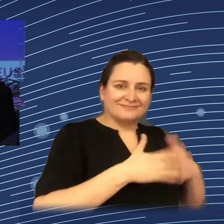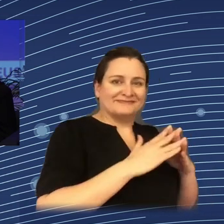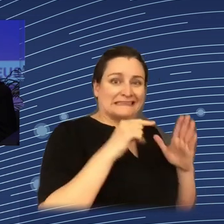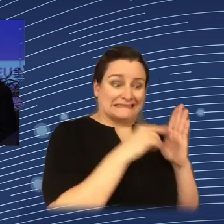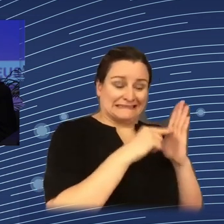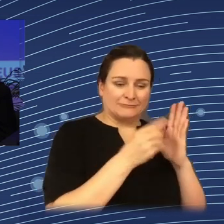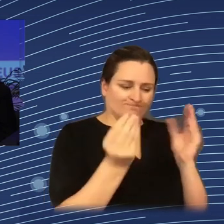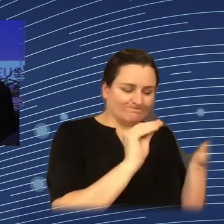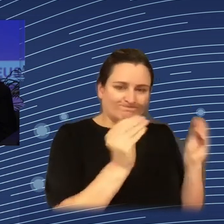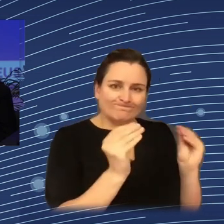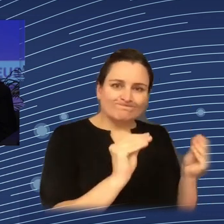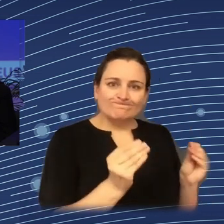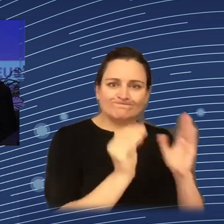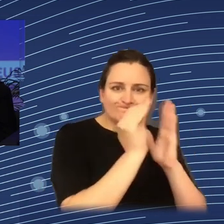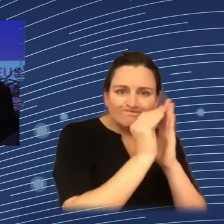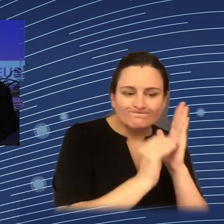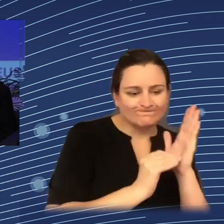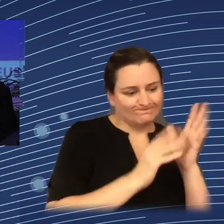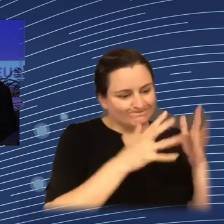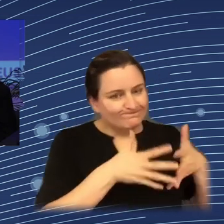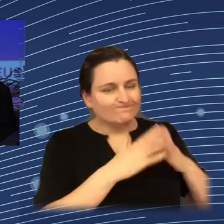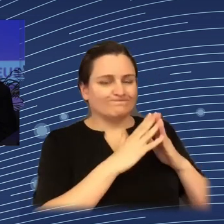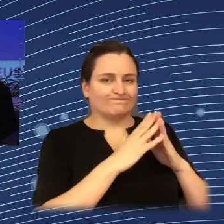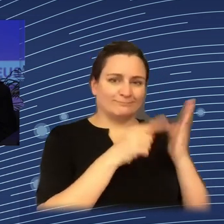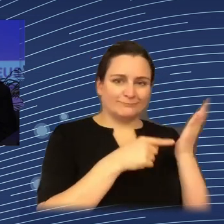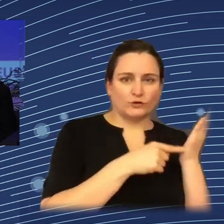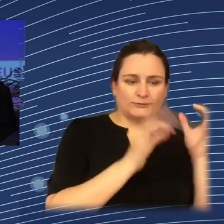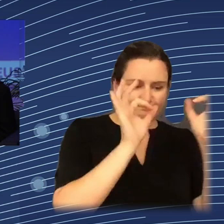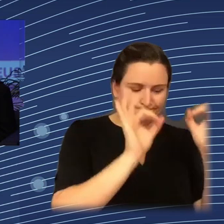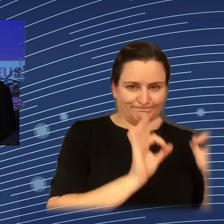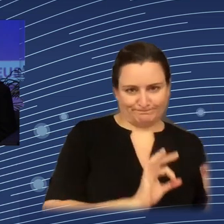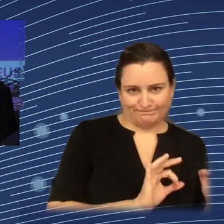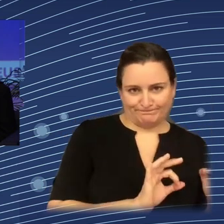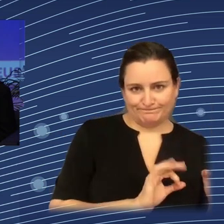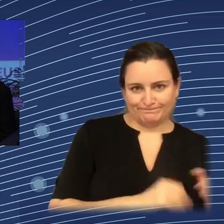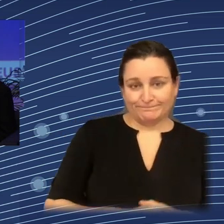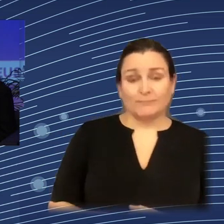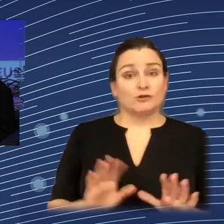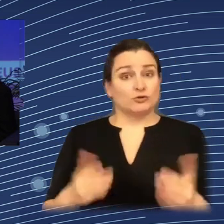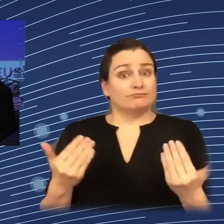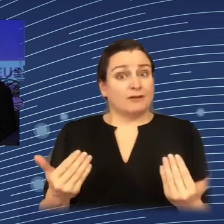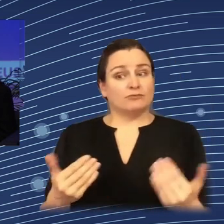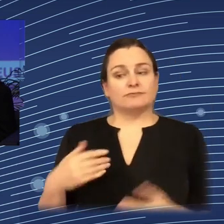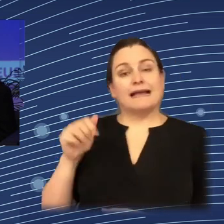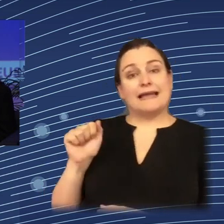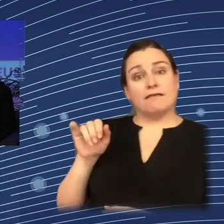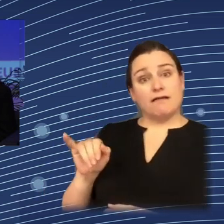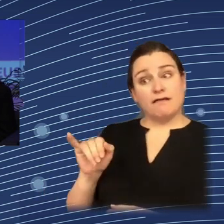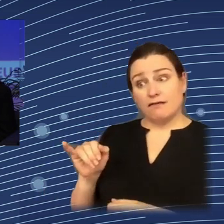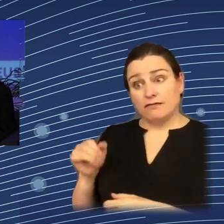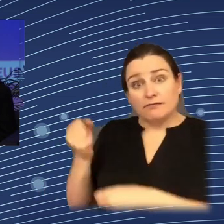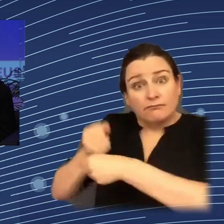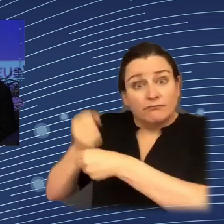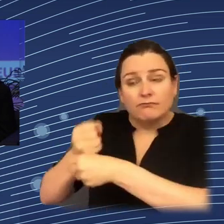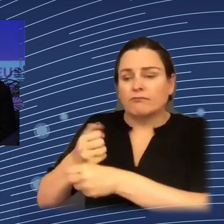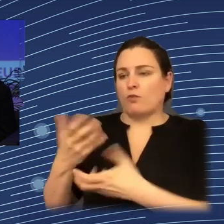relevant in the conversations that we are having nowadays on adopting AI in many different instances of our lives.